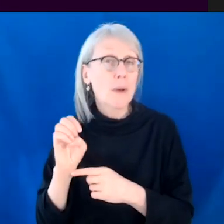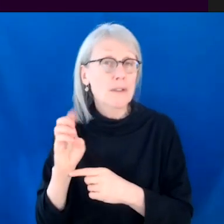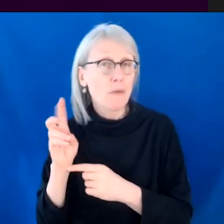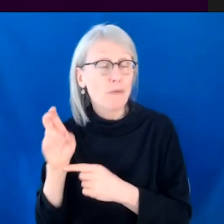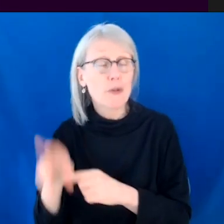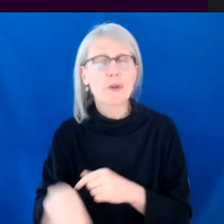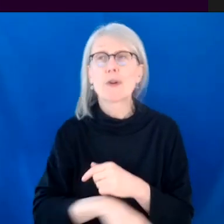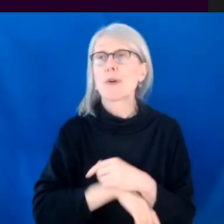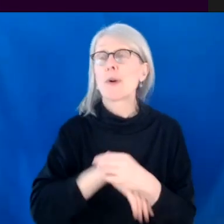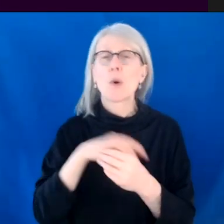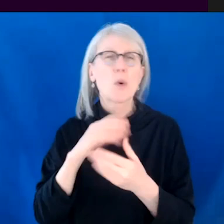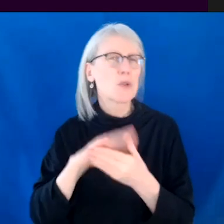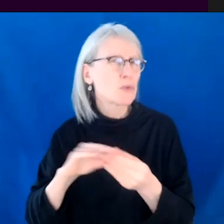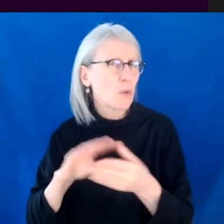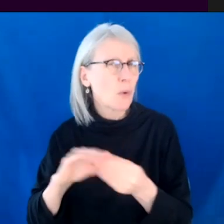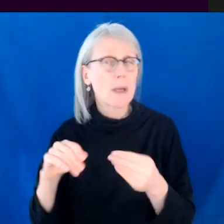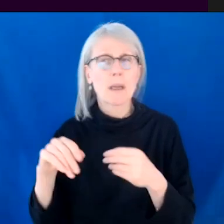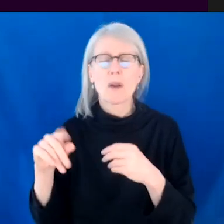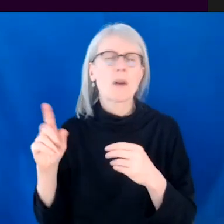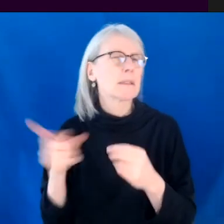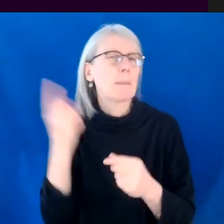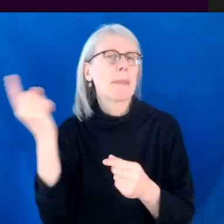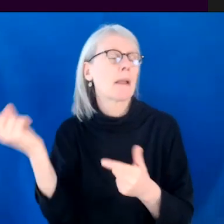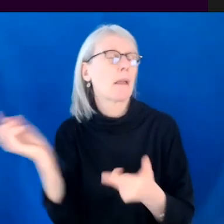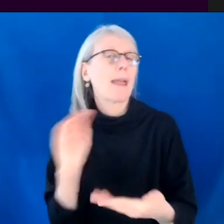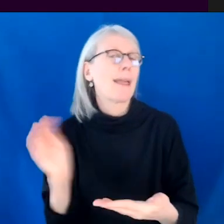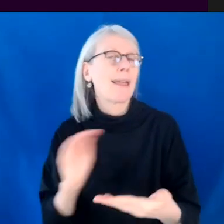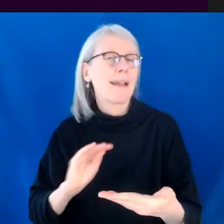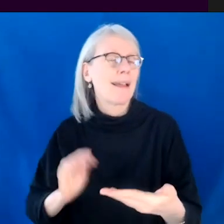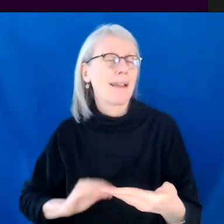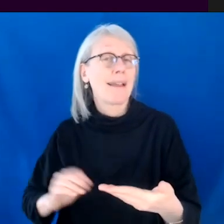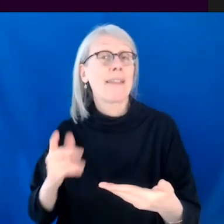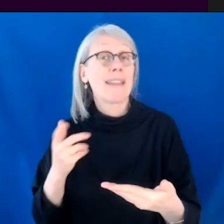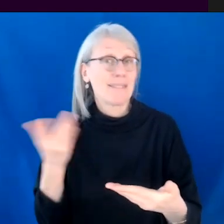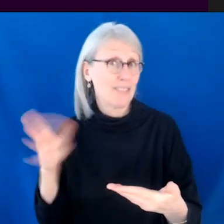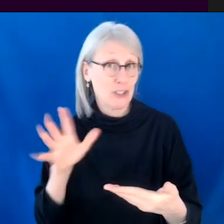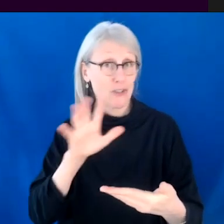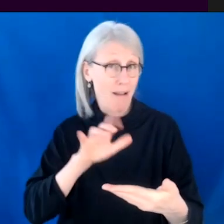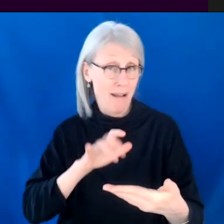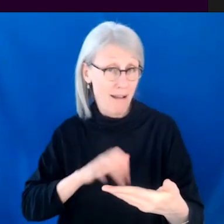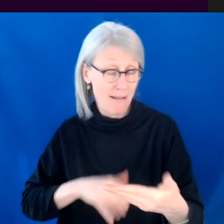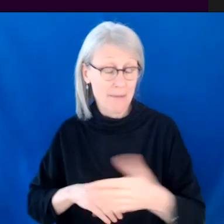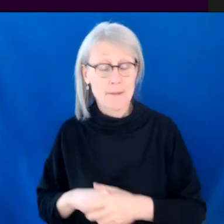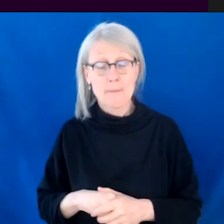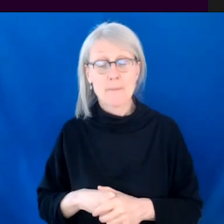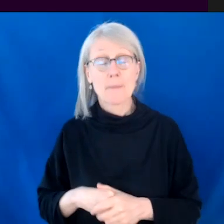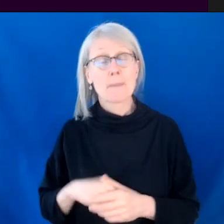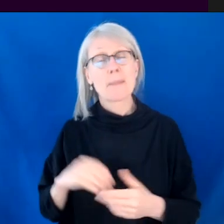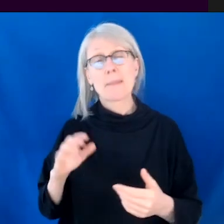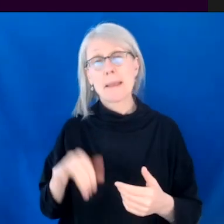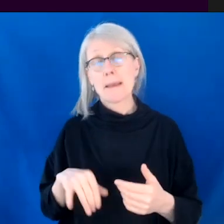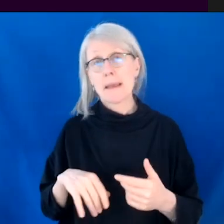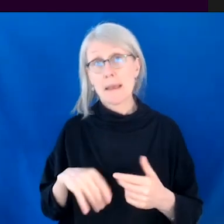life that I think would, would really fit into this idea. So I end up, so that process kind of, can kind